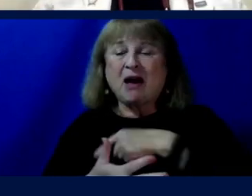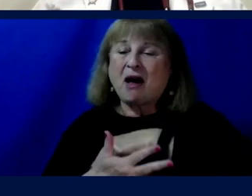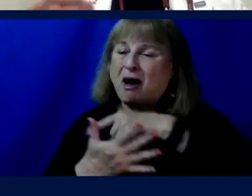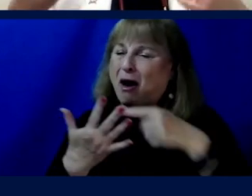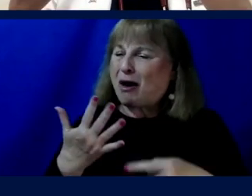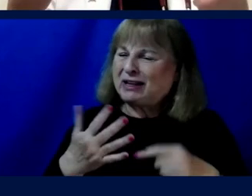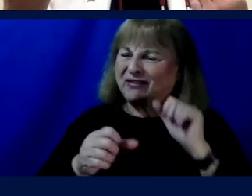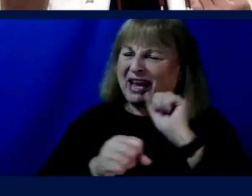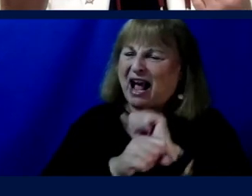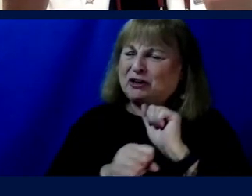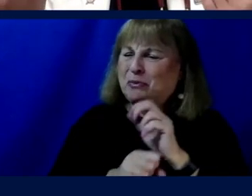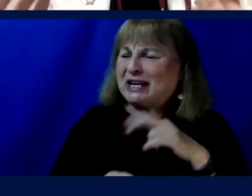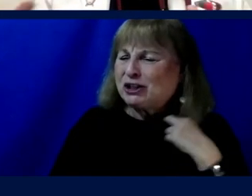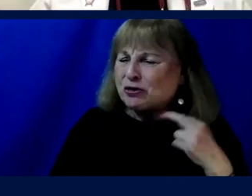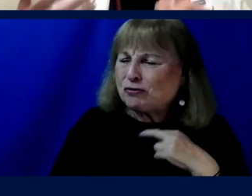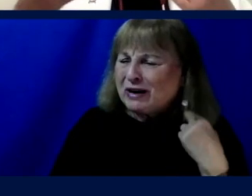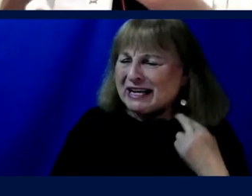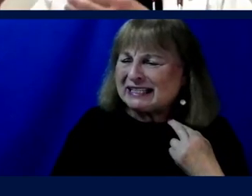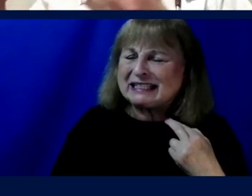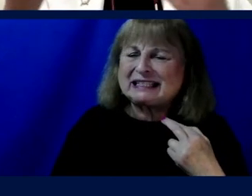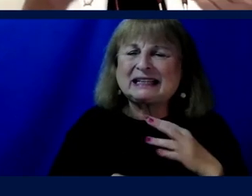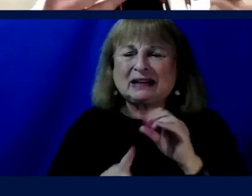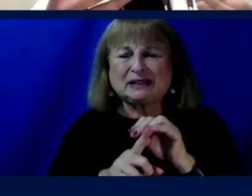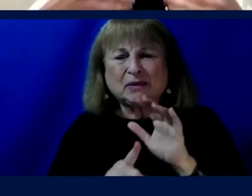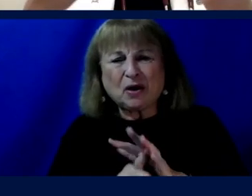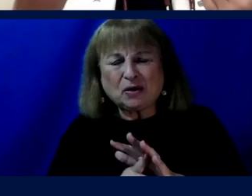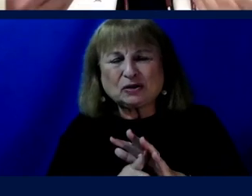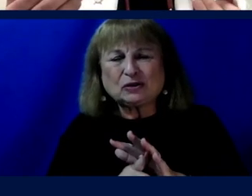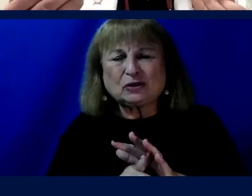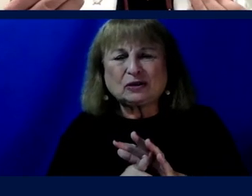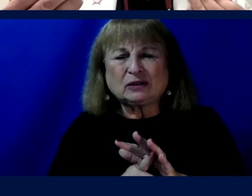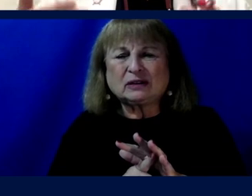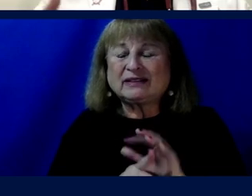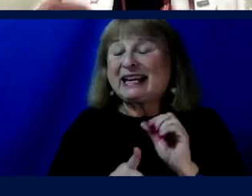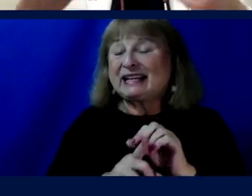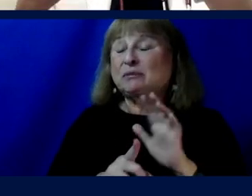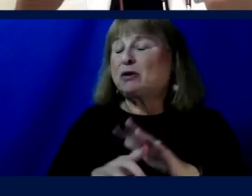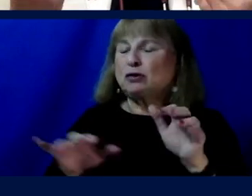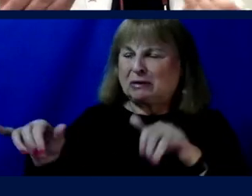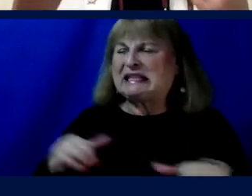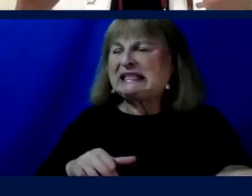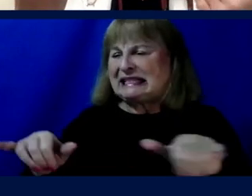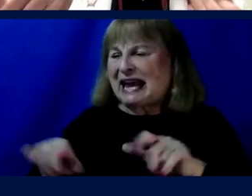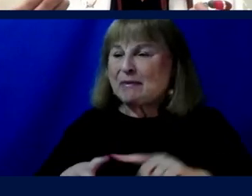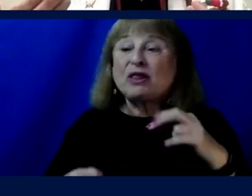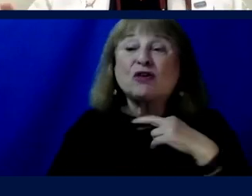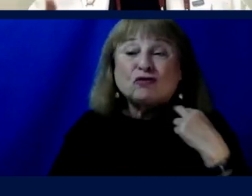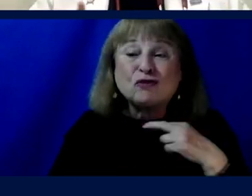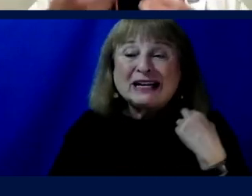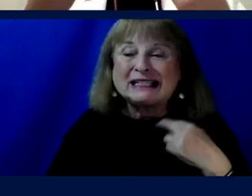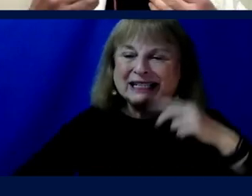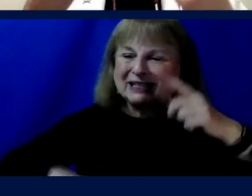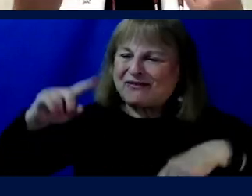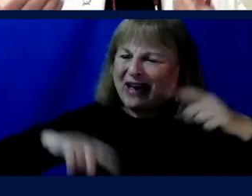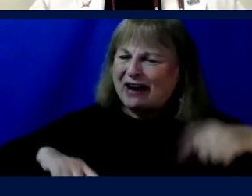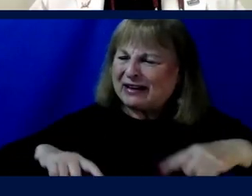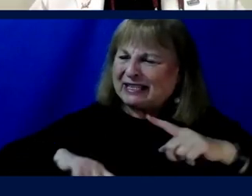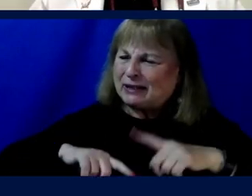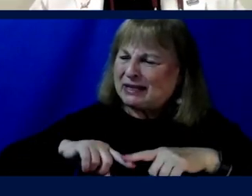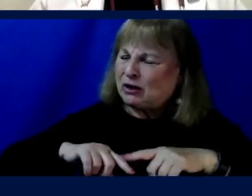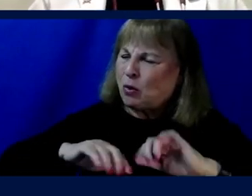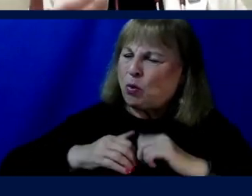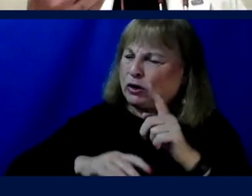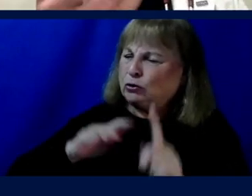occupational risks, but the results of the exposures, the exposures are the same, but the risks vary by what you showed